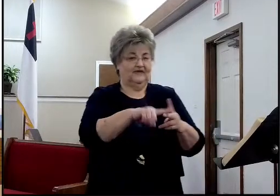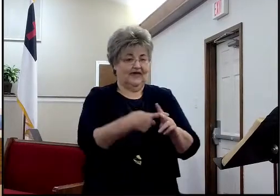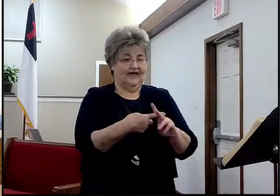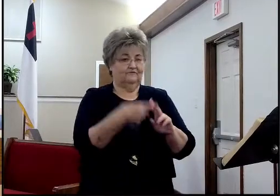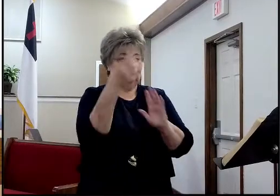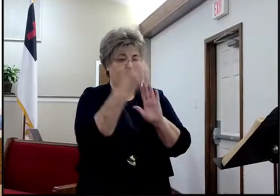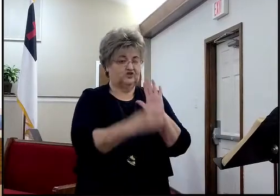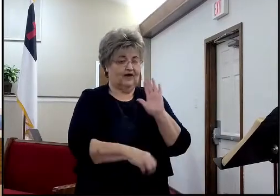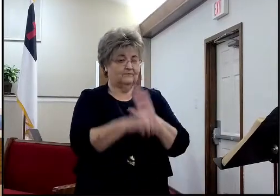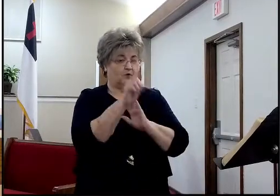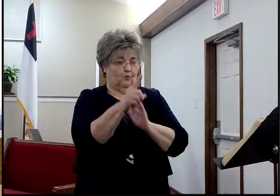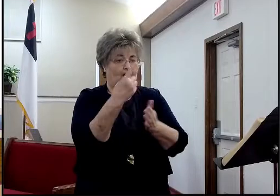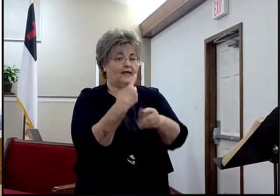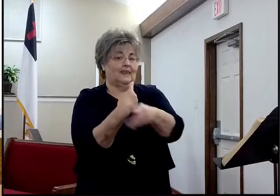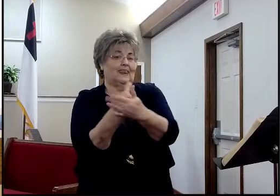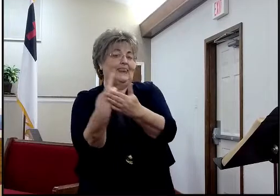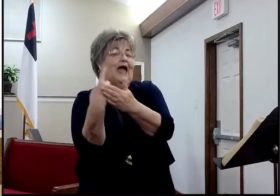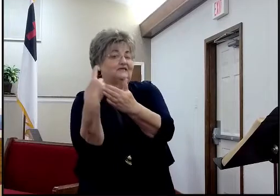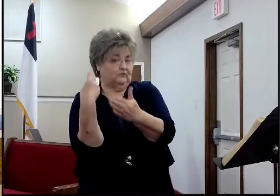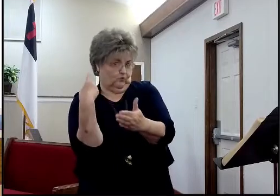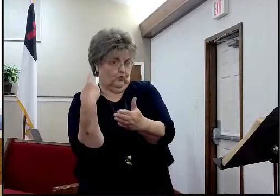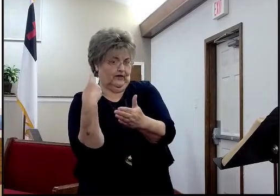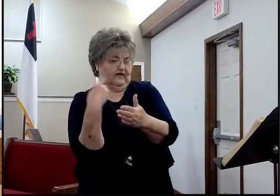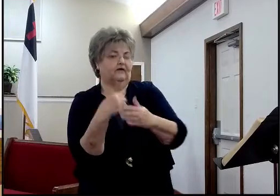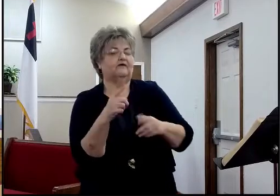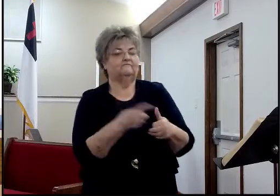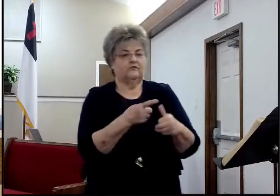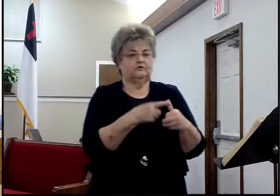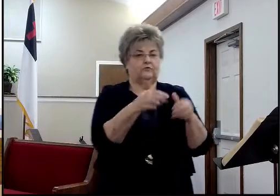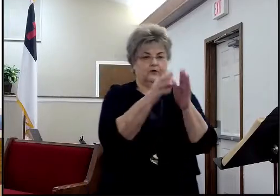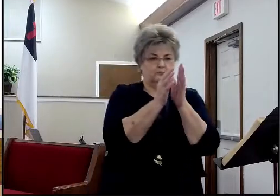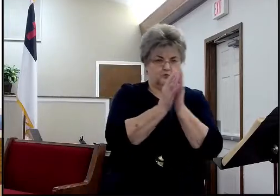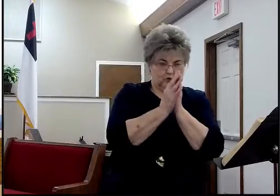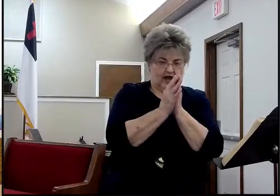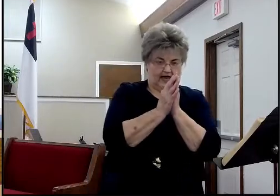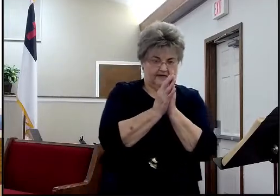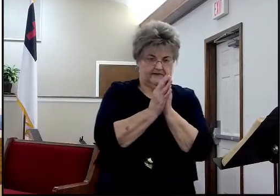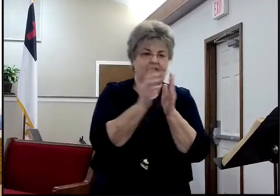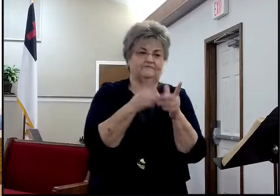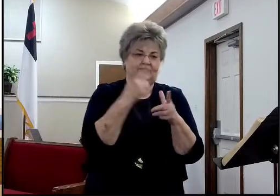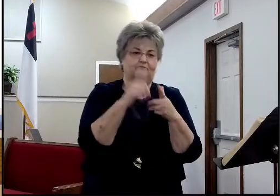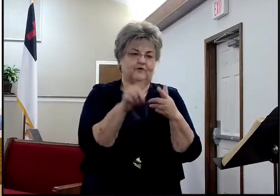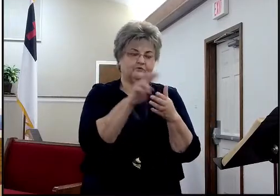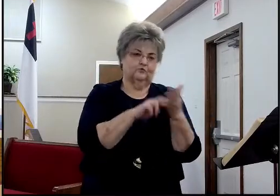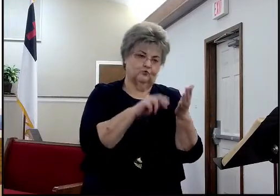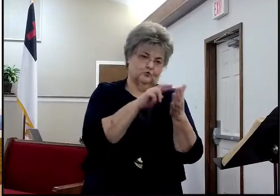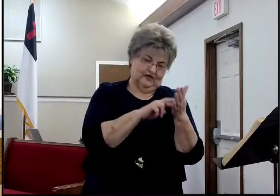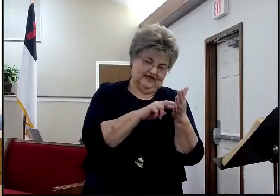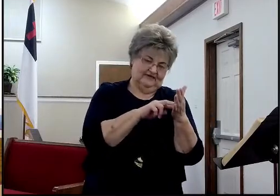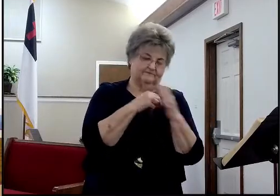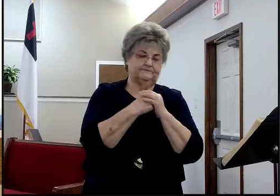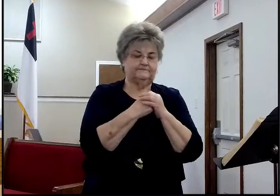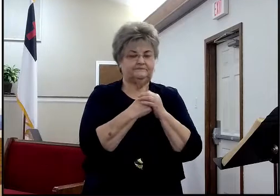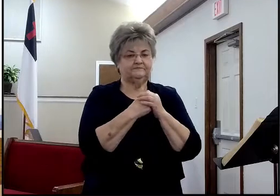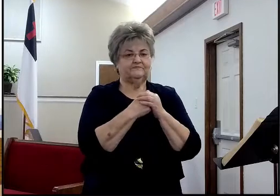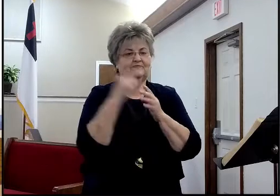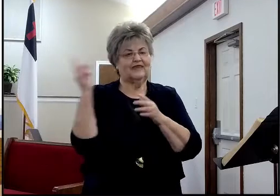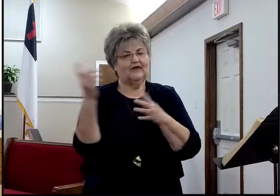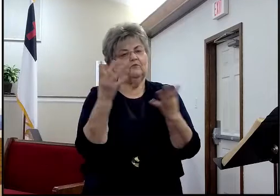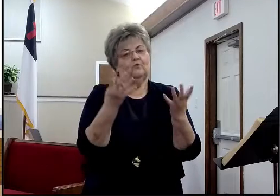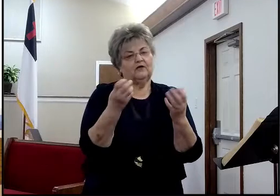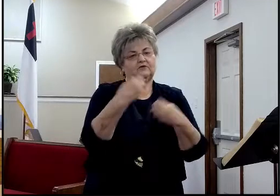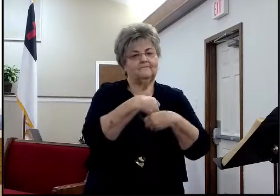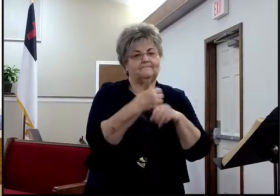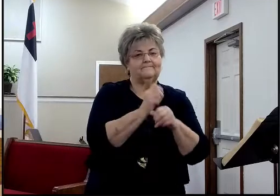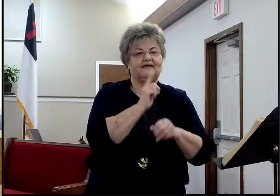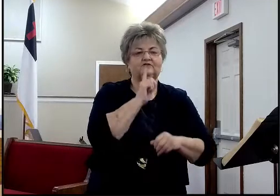into this. I ask you to pray, and then we'll read because I feel like I've talked too much, or I've taken 15 minutes up just kind of prepping you. And I want to make sure that we